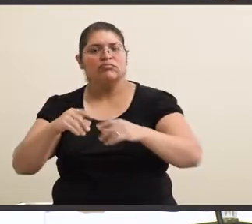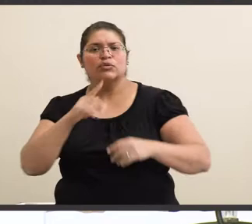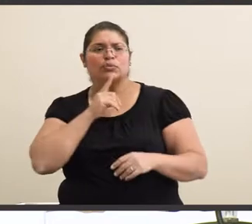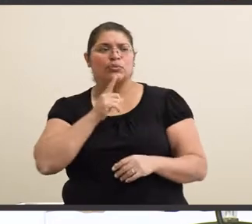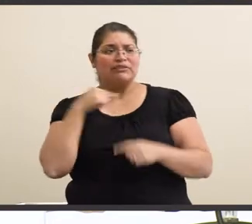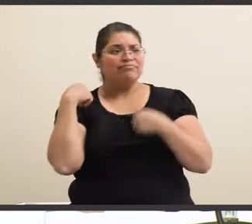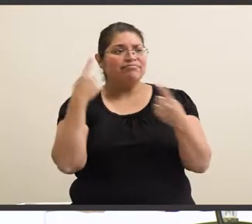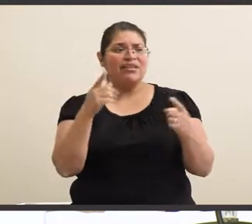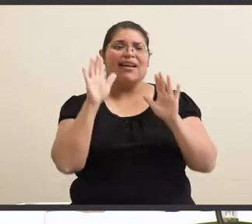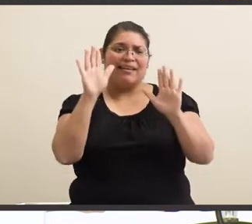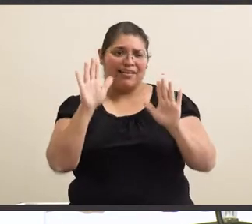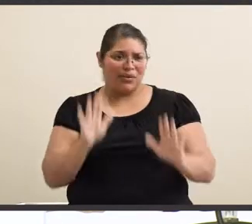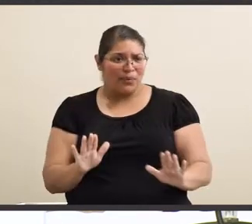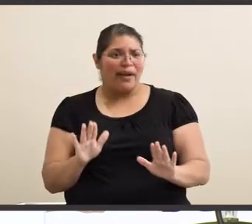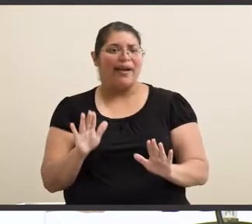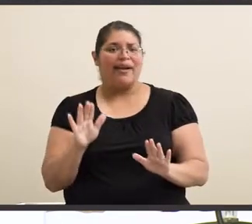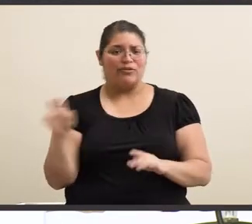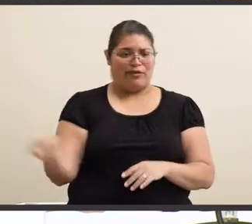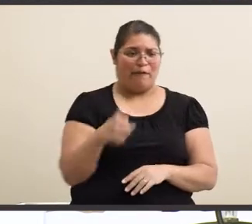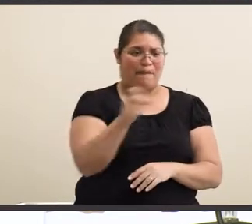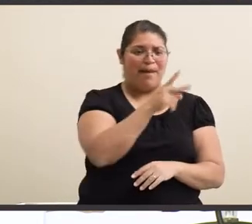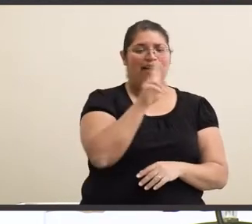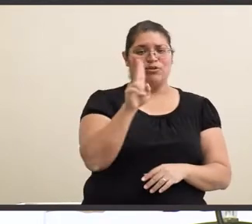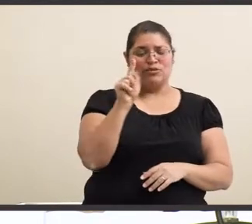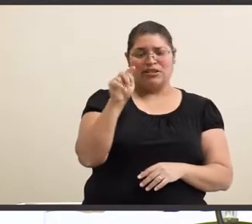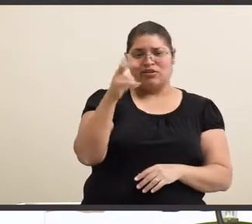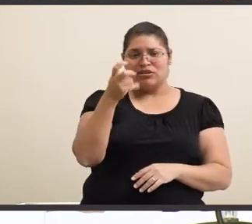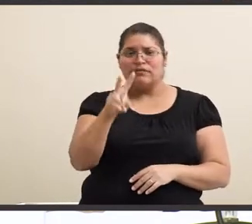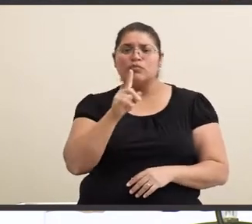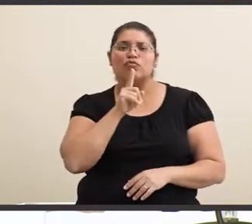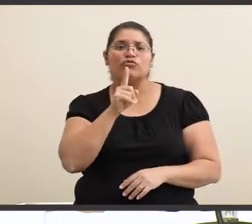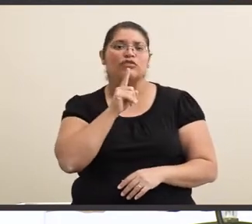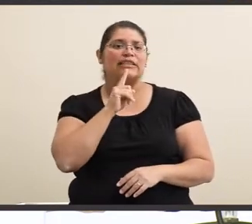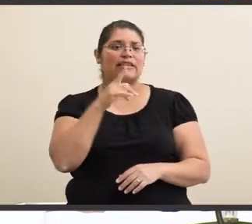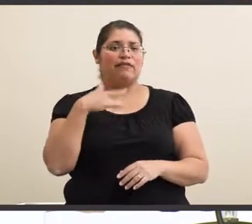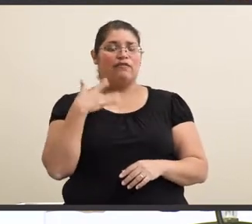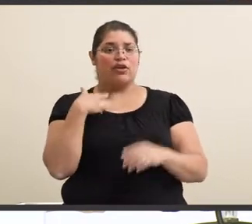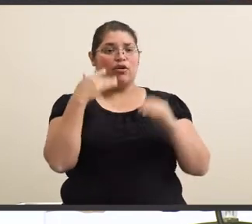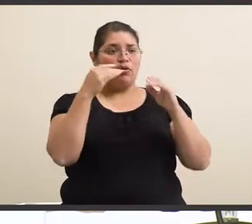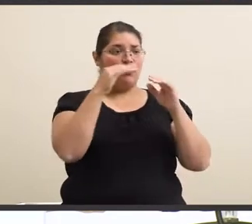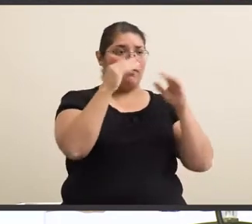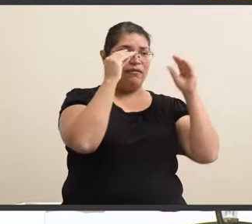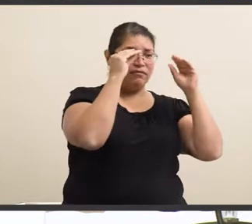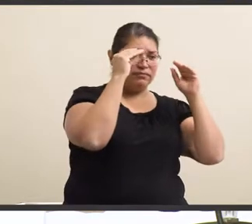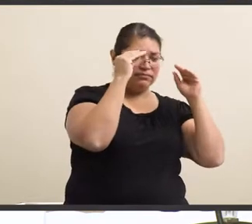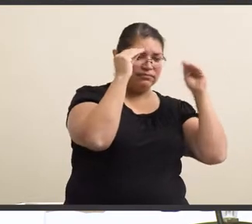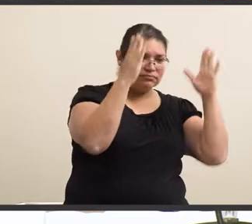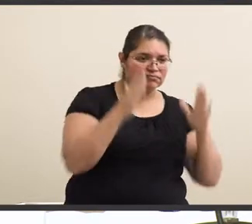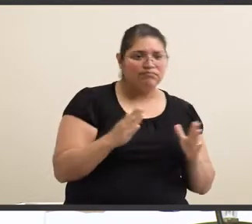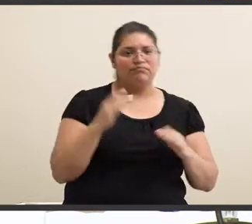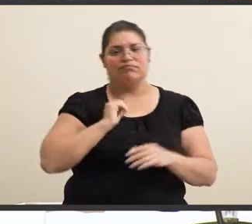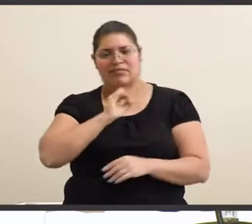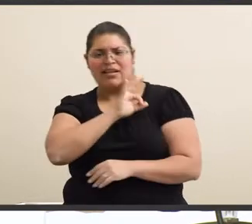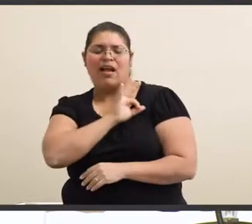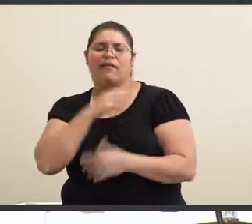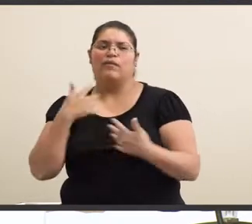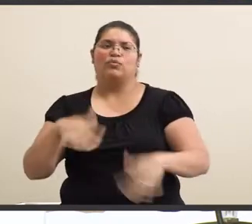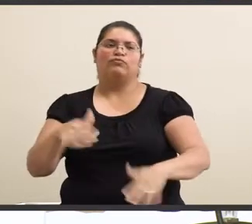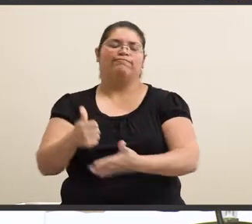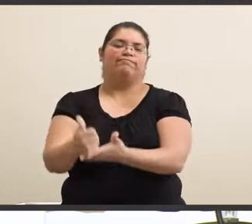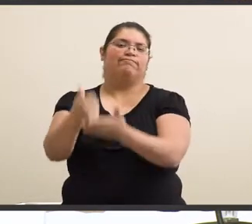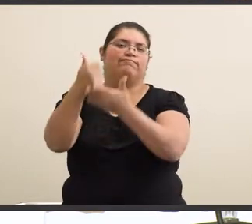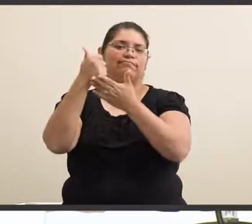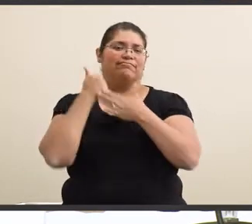everything's been really great transferring back to UTRGV. And I definitely think the faculty and staff are a huge help, especially